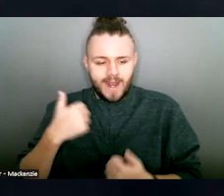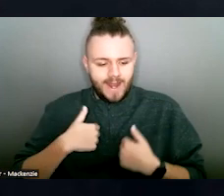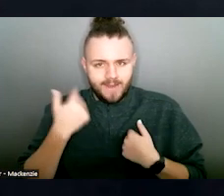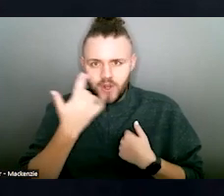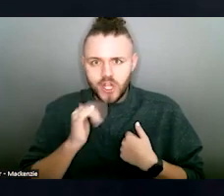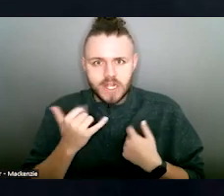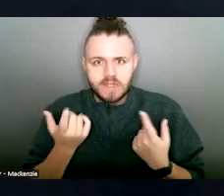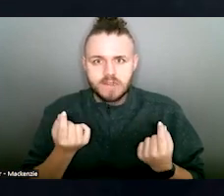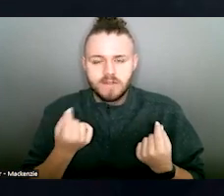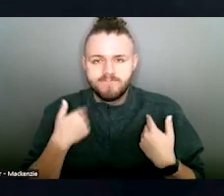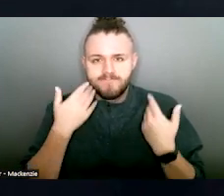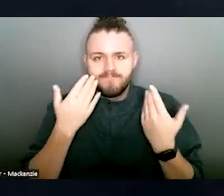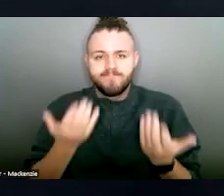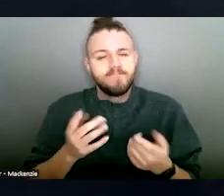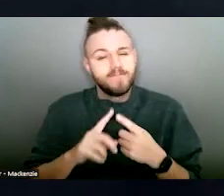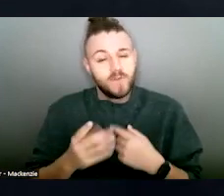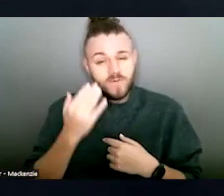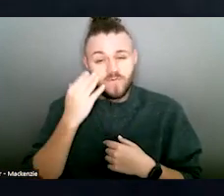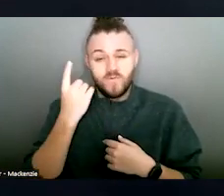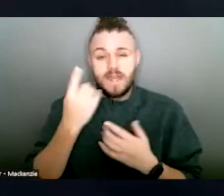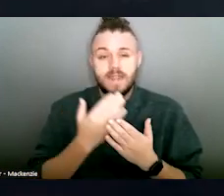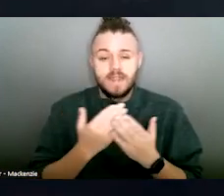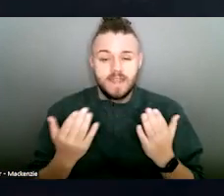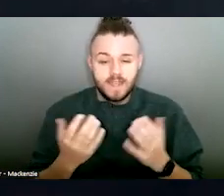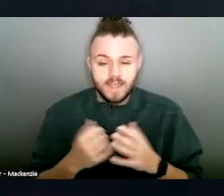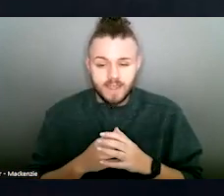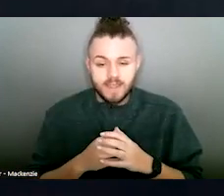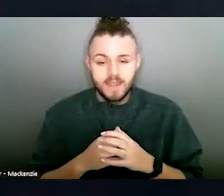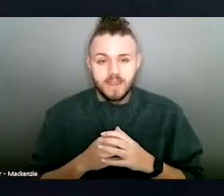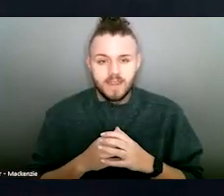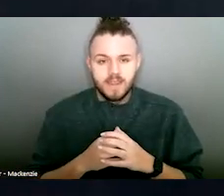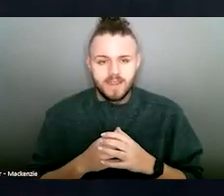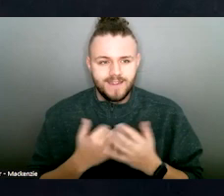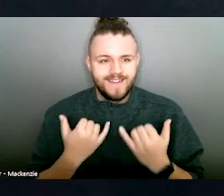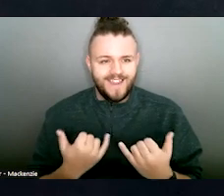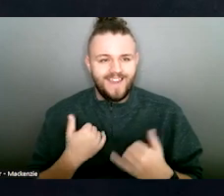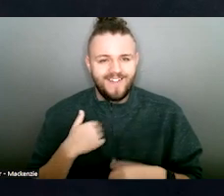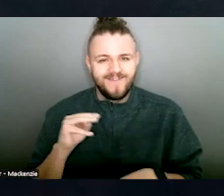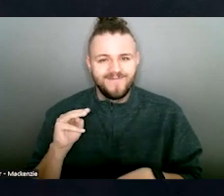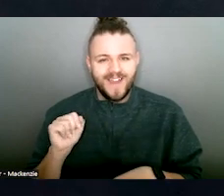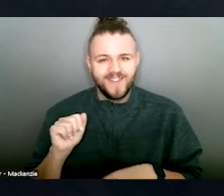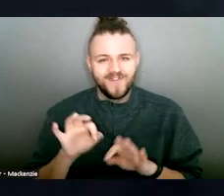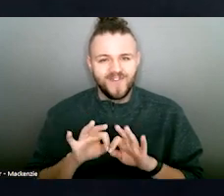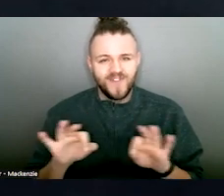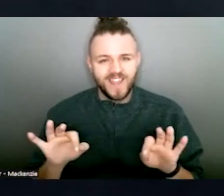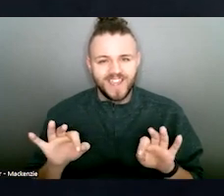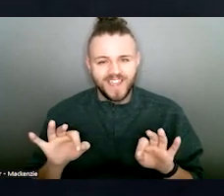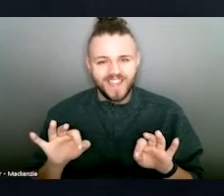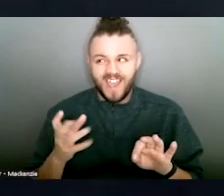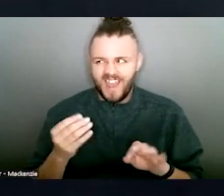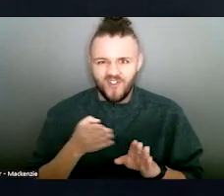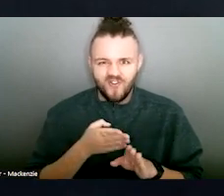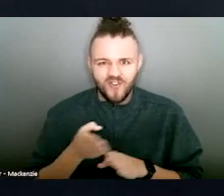that would not be, I wouldn't now have a master's degree, and a career,